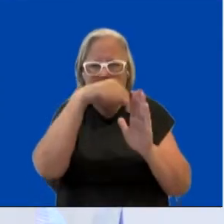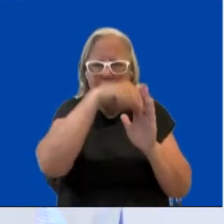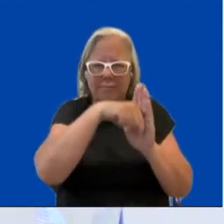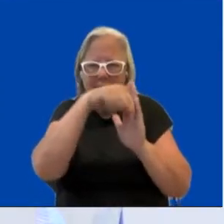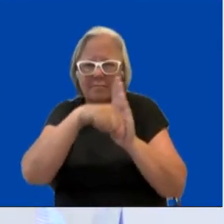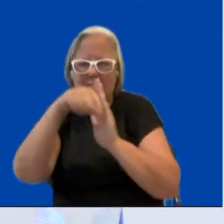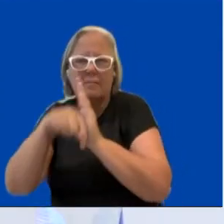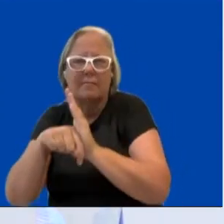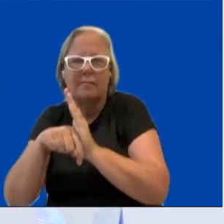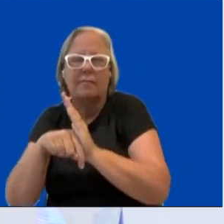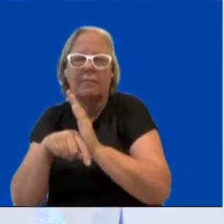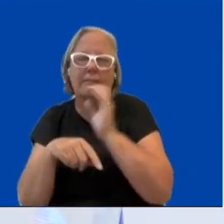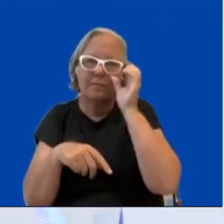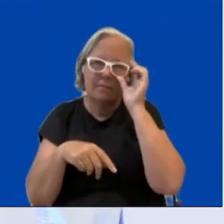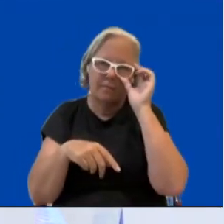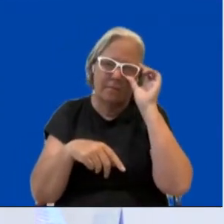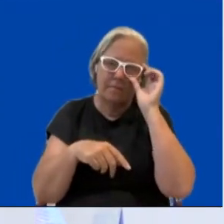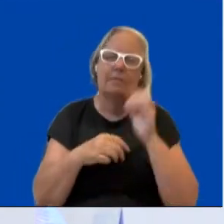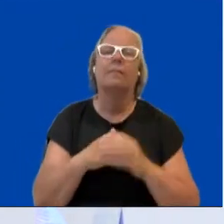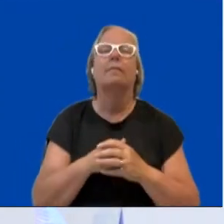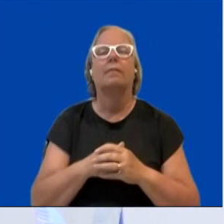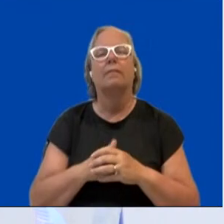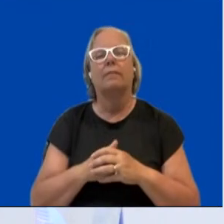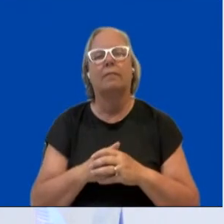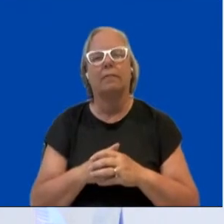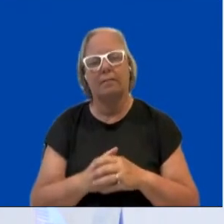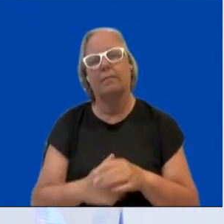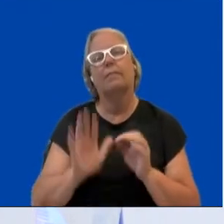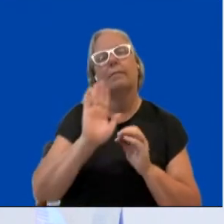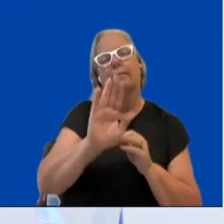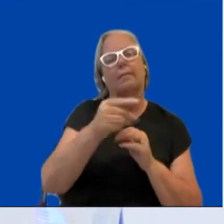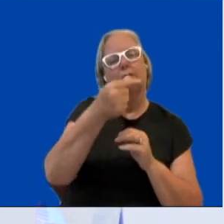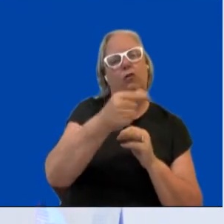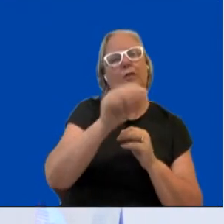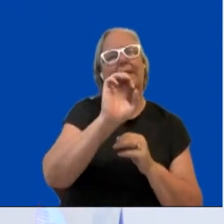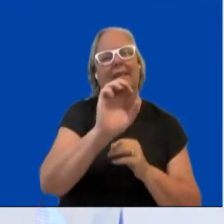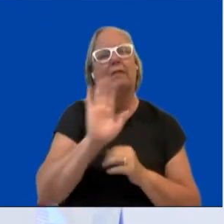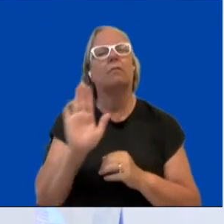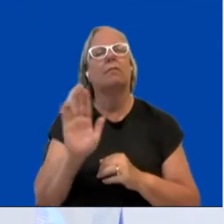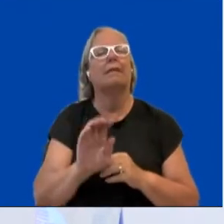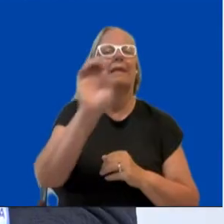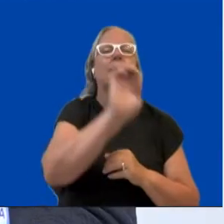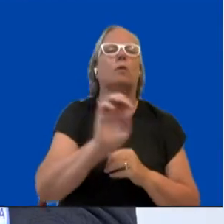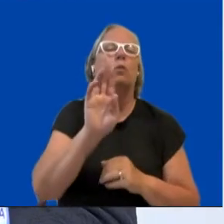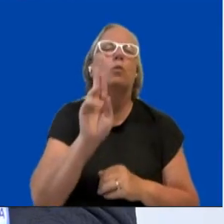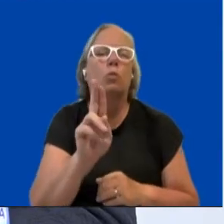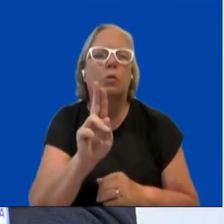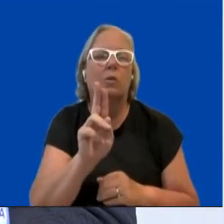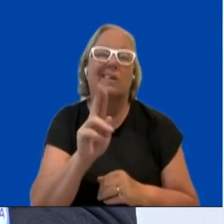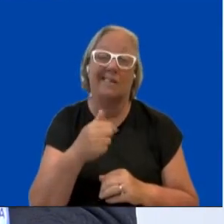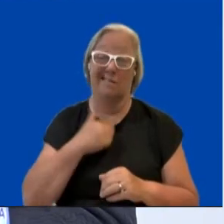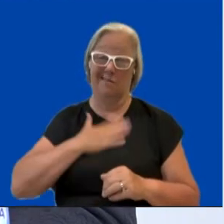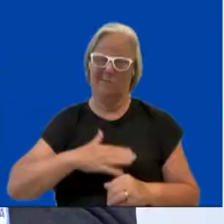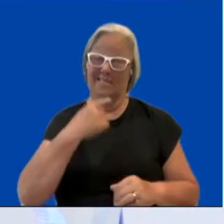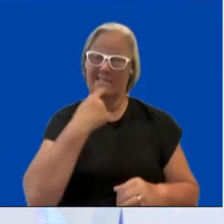of the Knowledge Center on Gender Equality in the European Union, I can only stress how important our data and